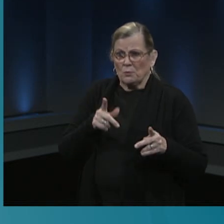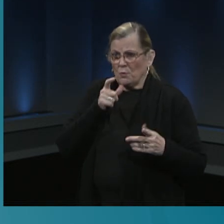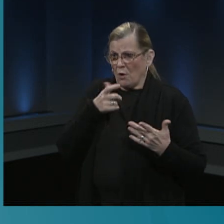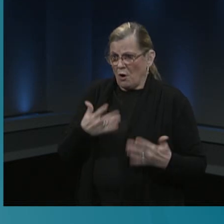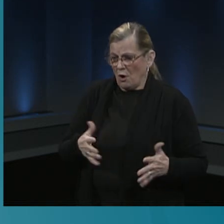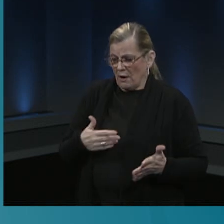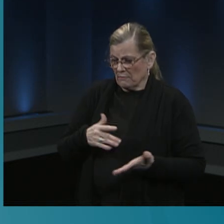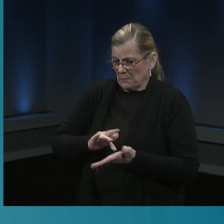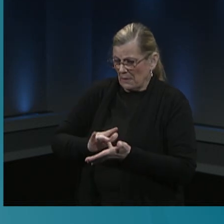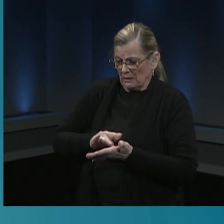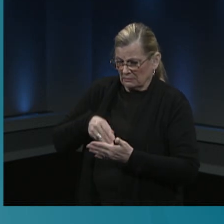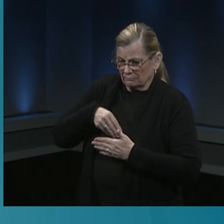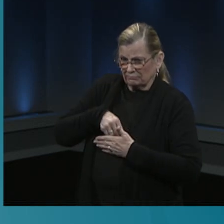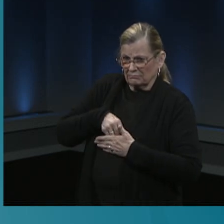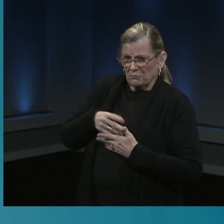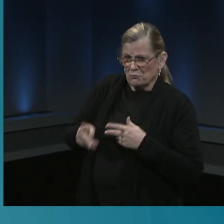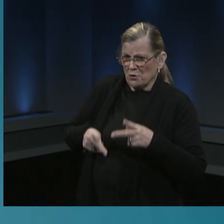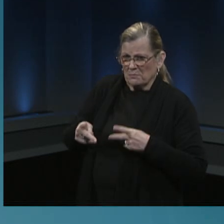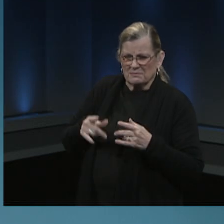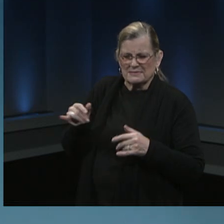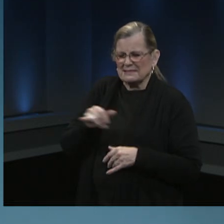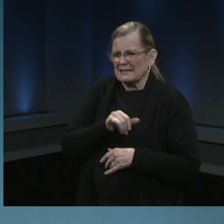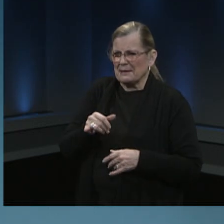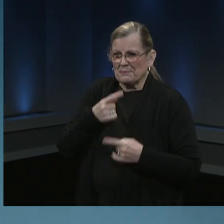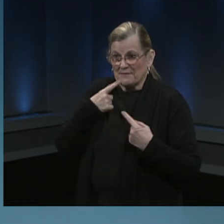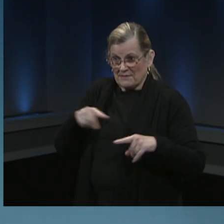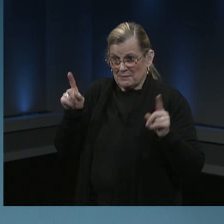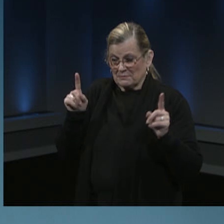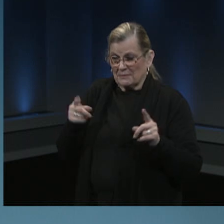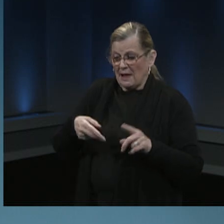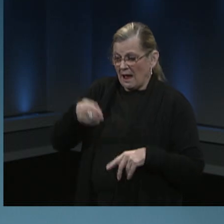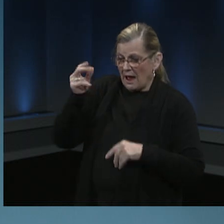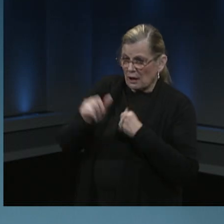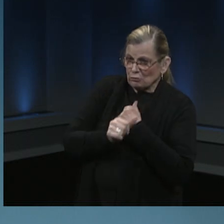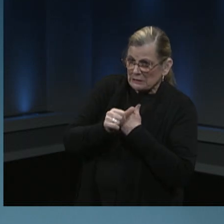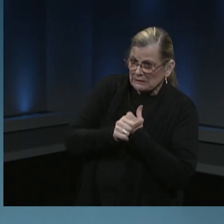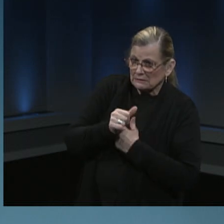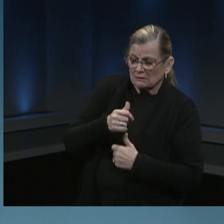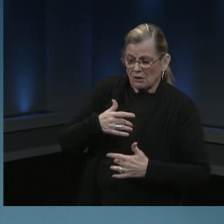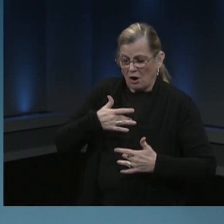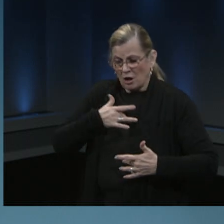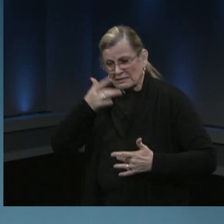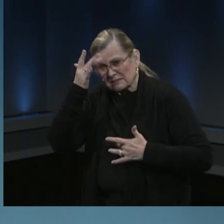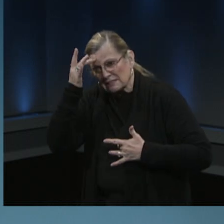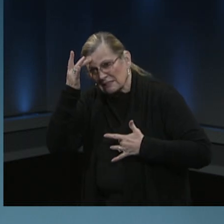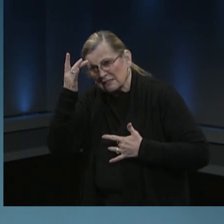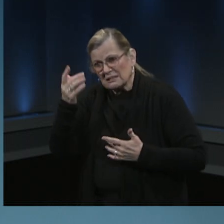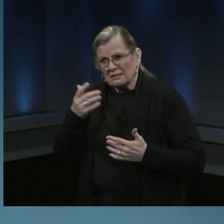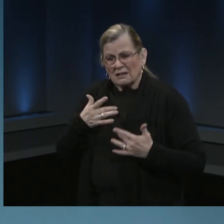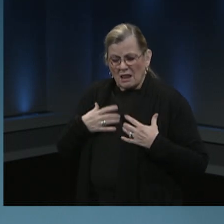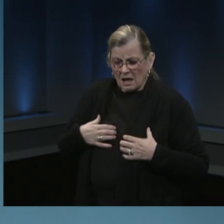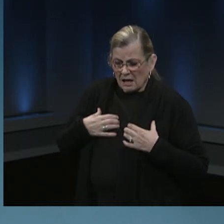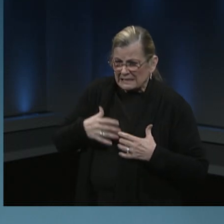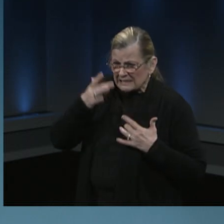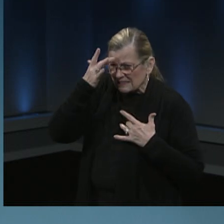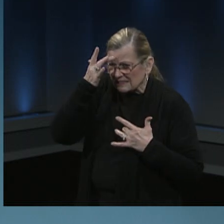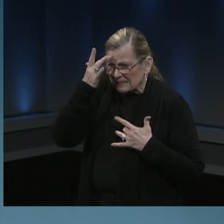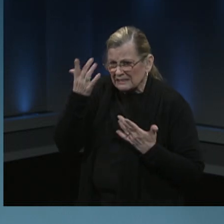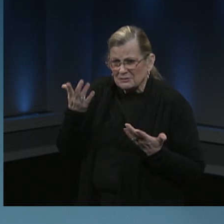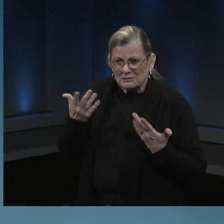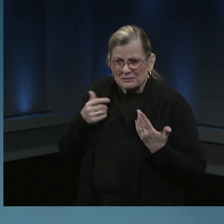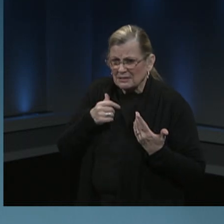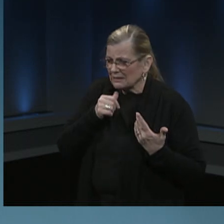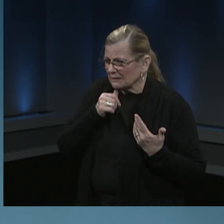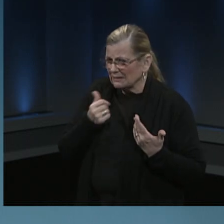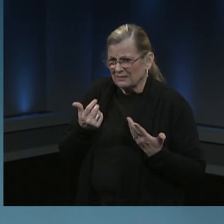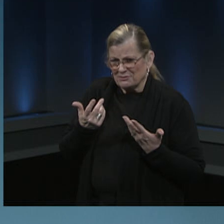effective in those who had a high-risk condition, heart disease, lung disease, diabetes, or obesity, as